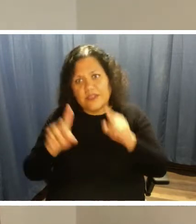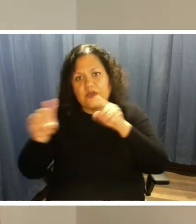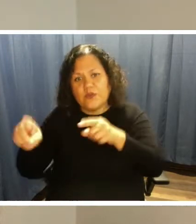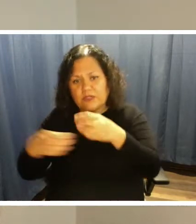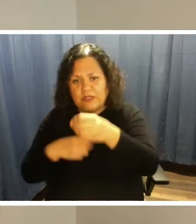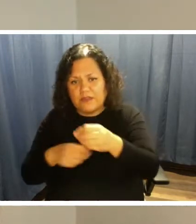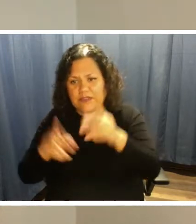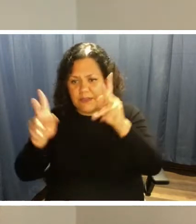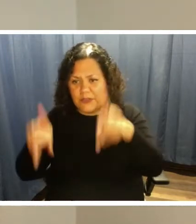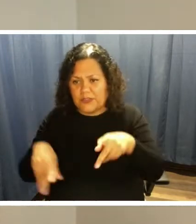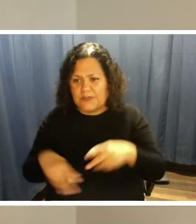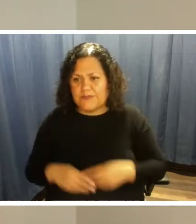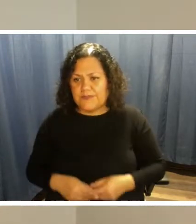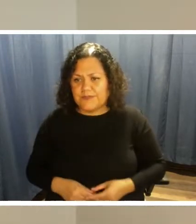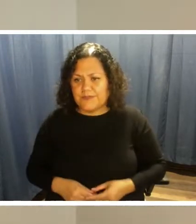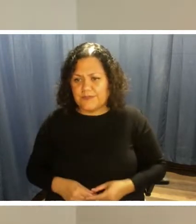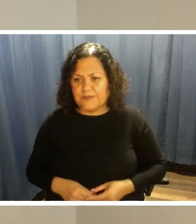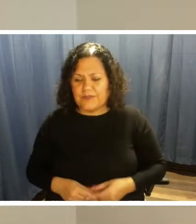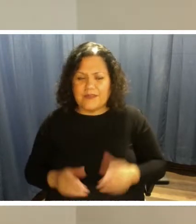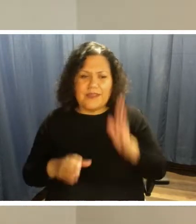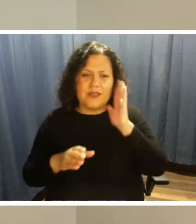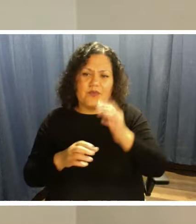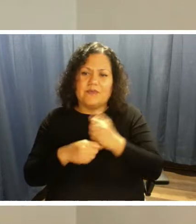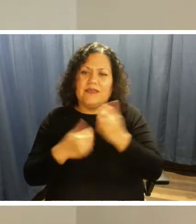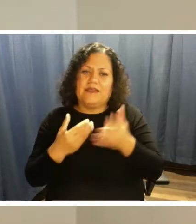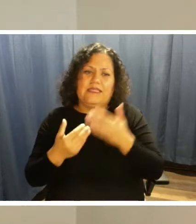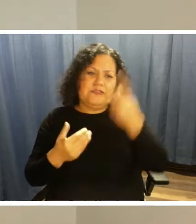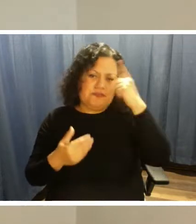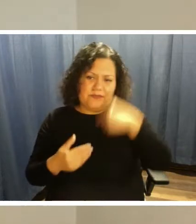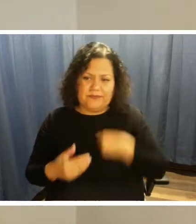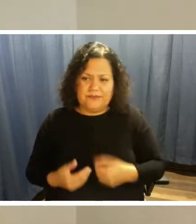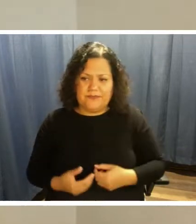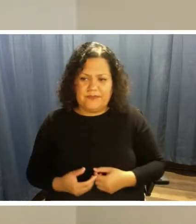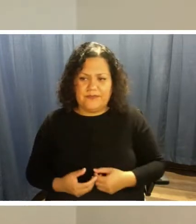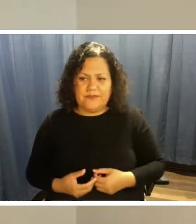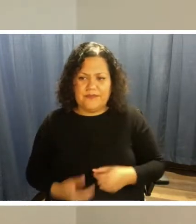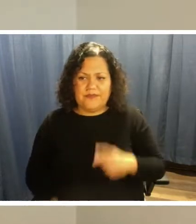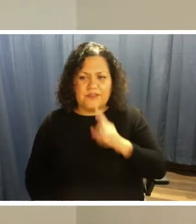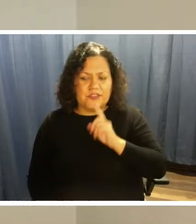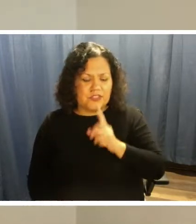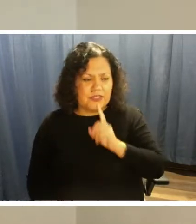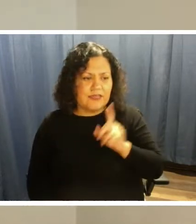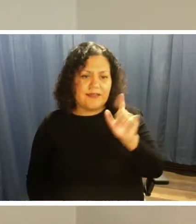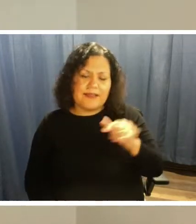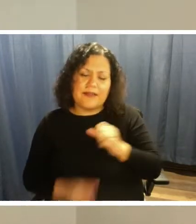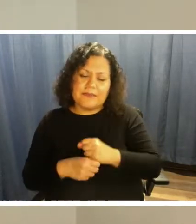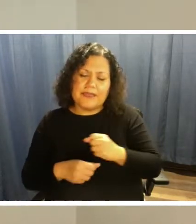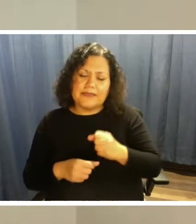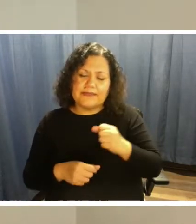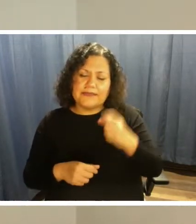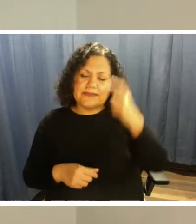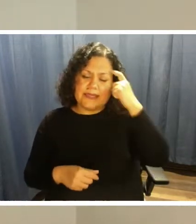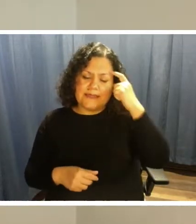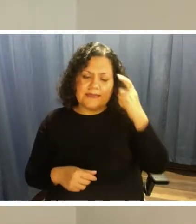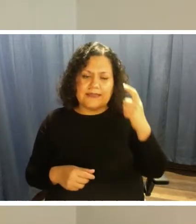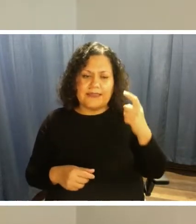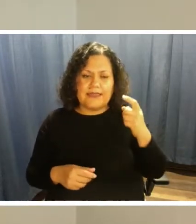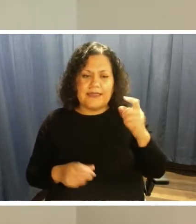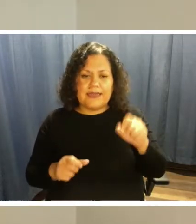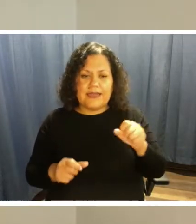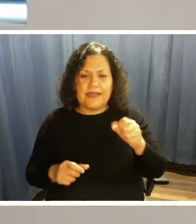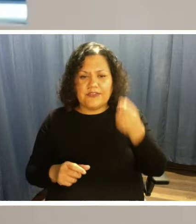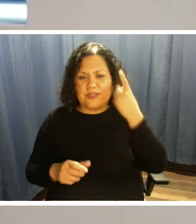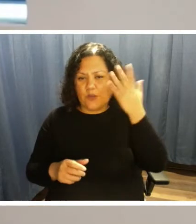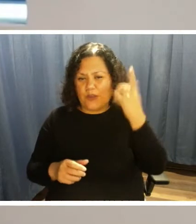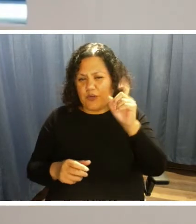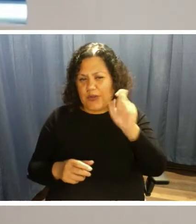Being disabled, it would make it so much easier. Certainly. That does make a lot of sense. And we can certainly see why you're asking. And so